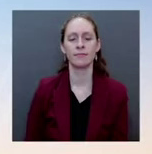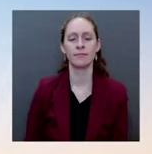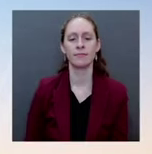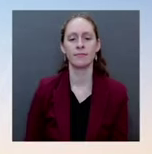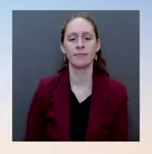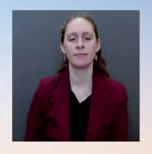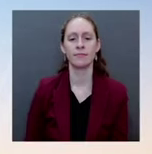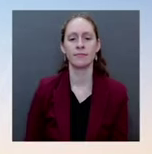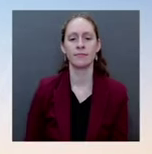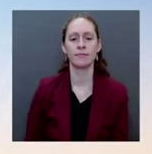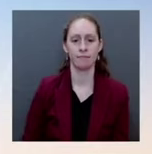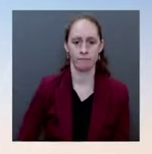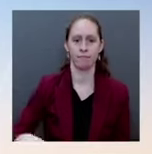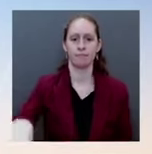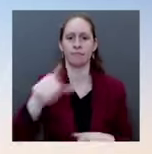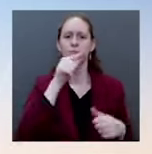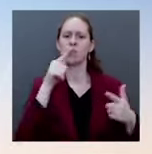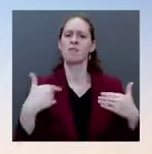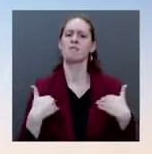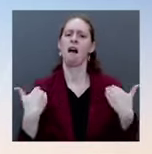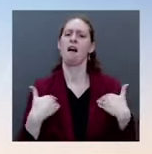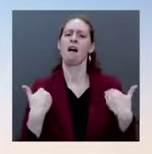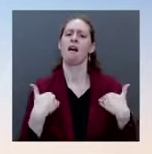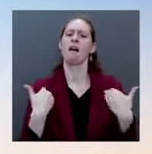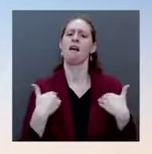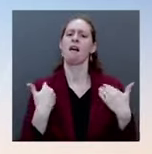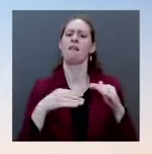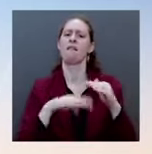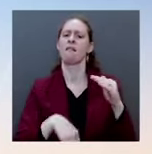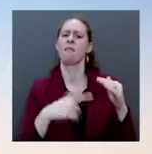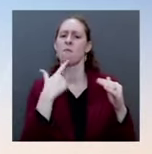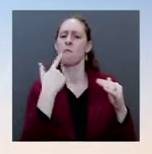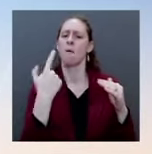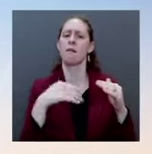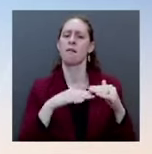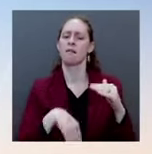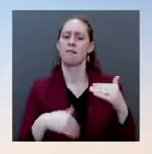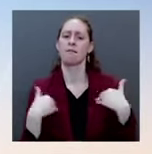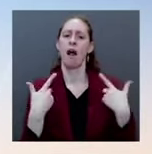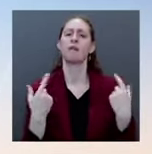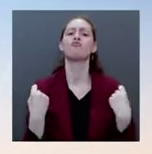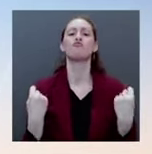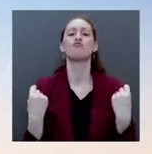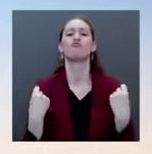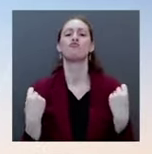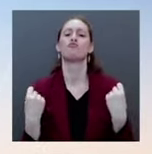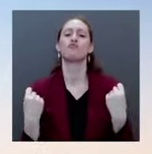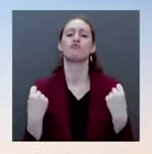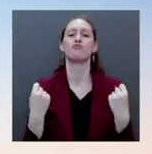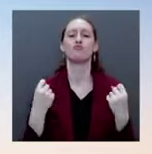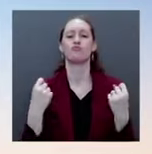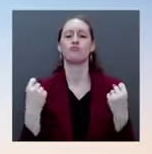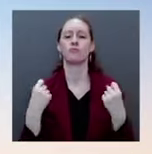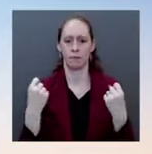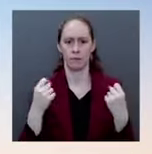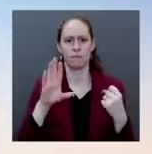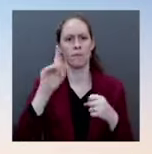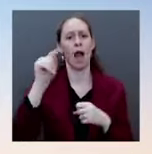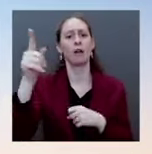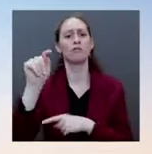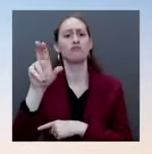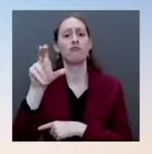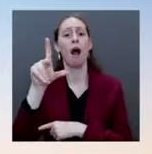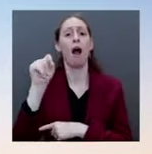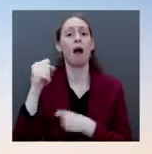National Transportation Board has among its most wanted safety improvements? Well, we're certainly very mindful of safety. The reason this was